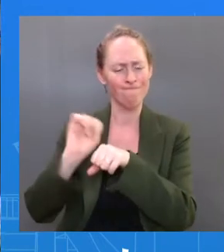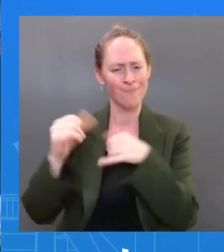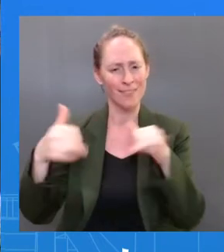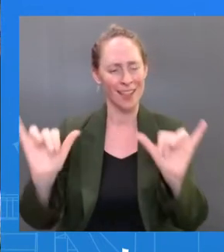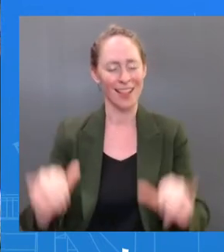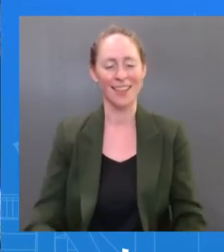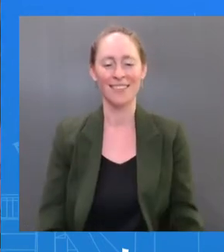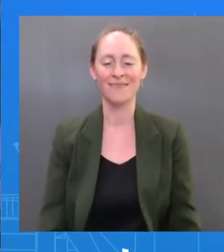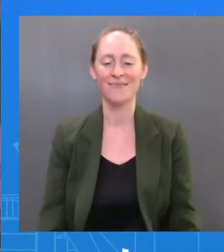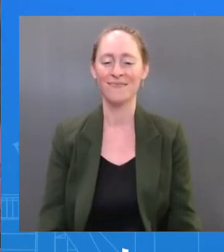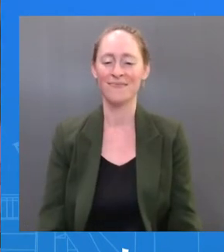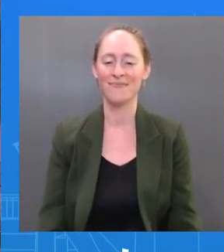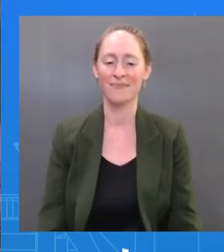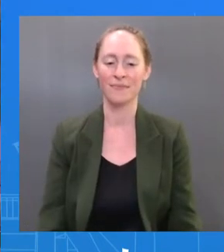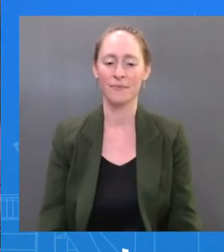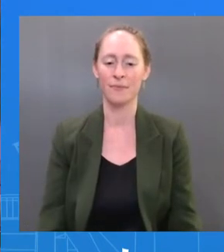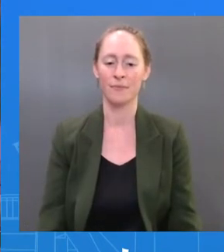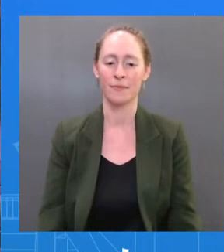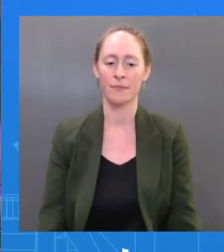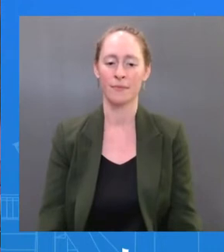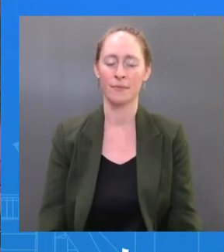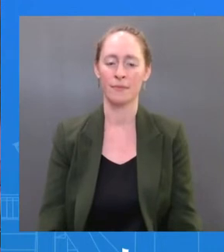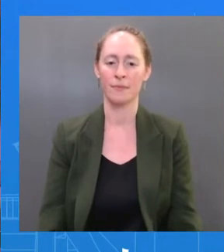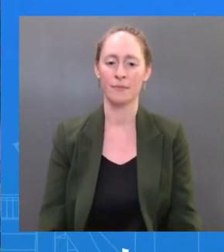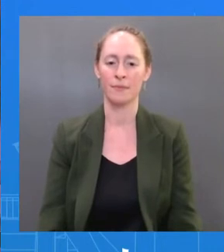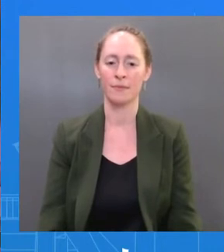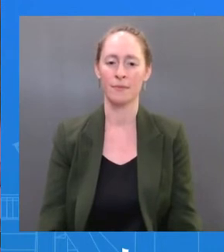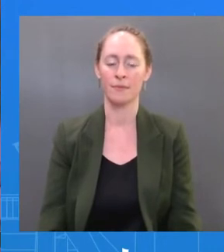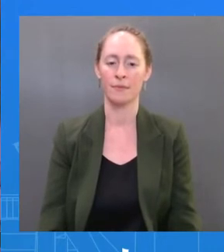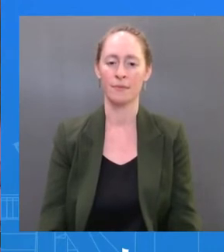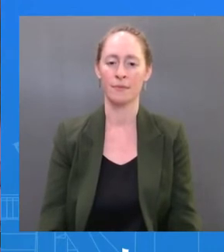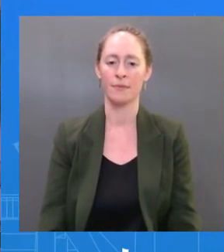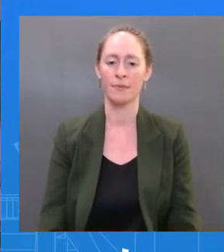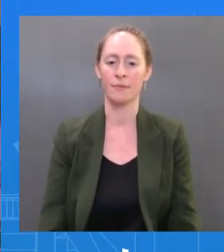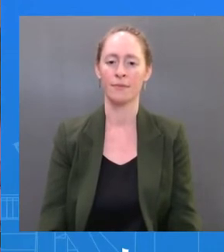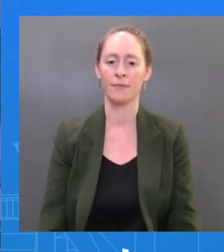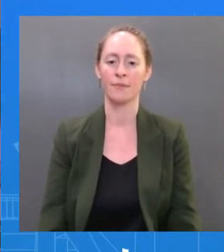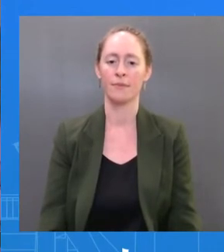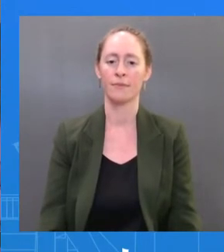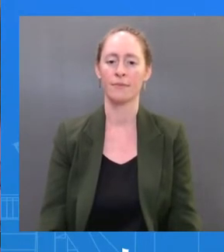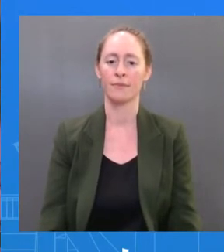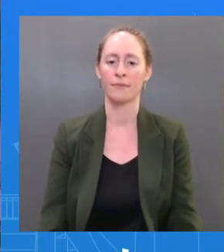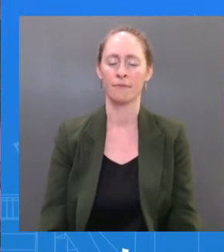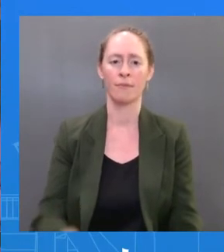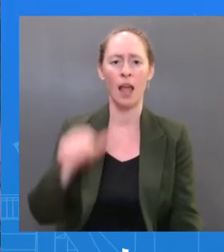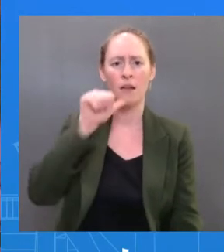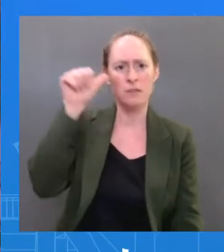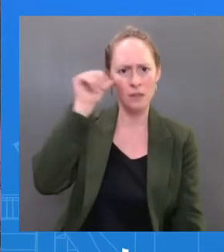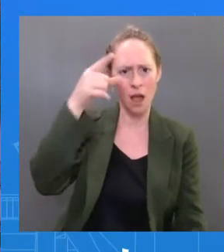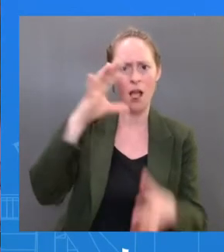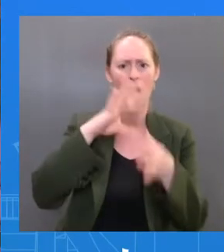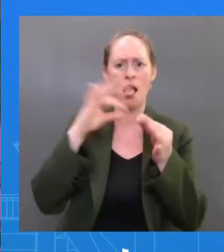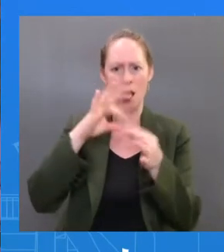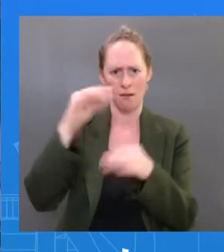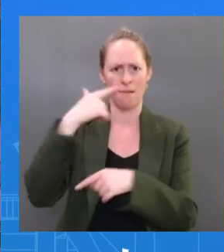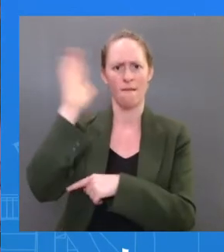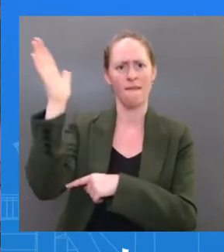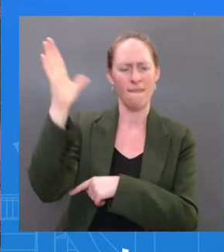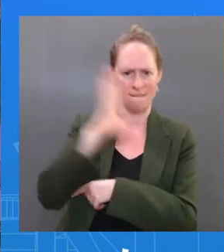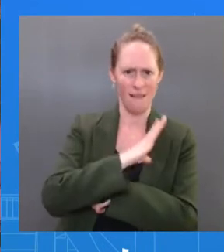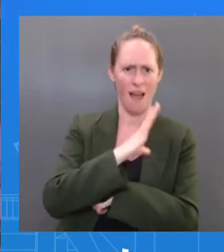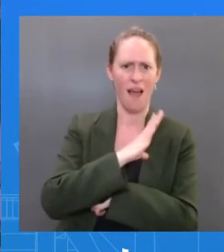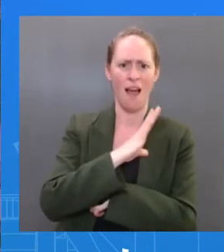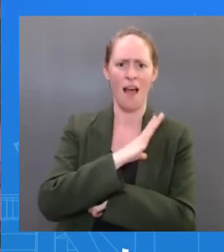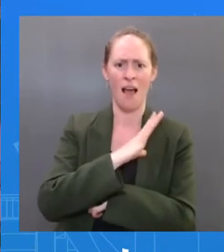that he was feeling fine yesterday during his speech, but that he started to feel tired later on in the evening. I just want to clarify. Can you say exactly when he started